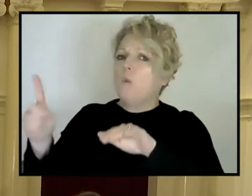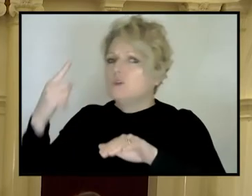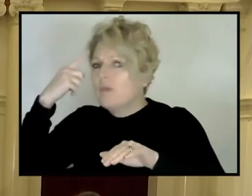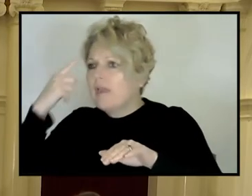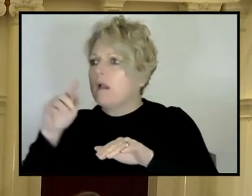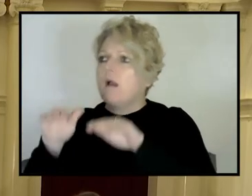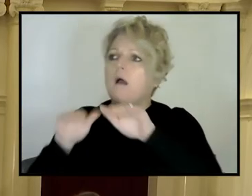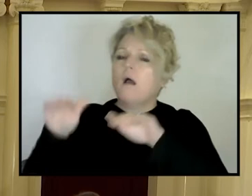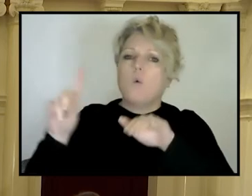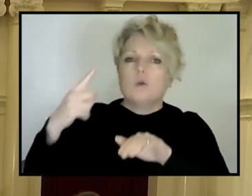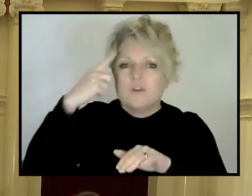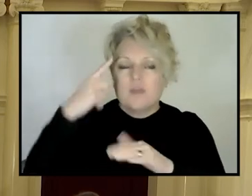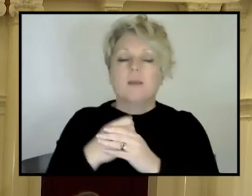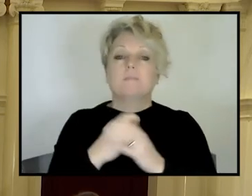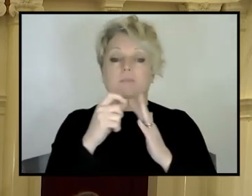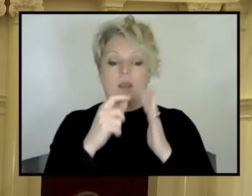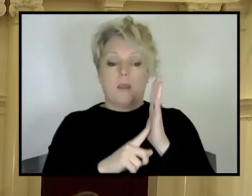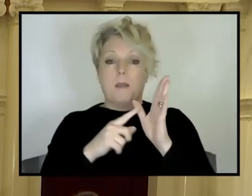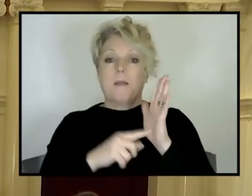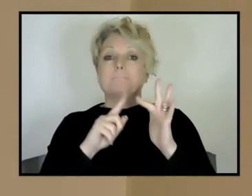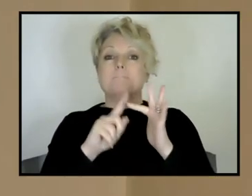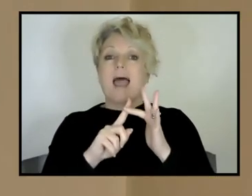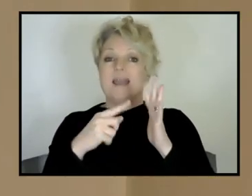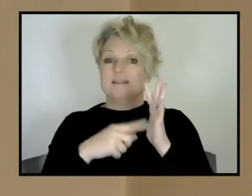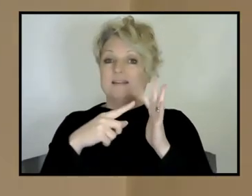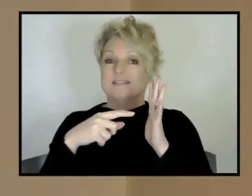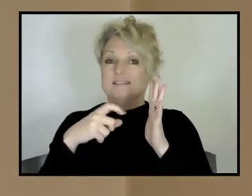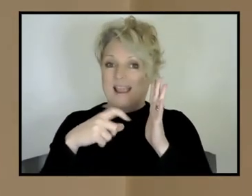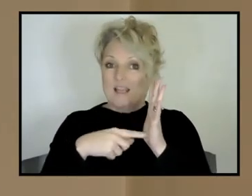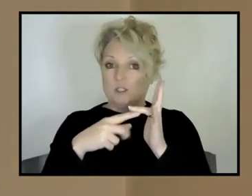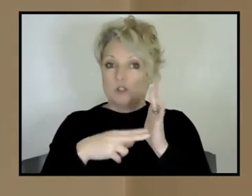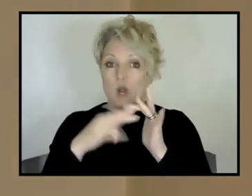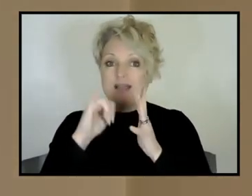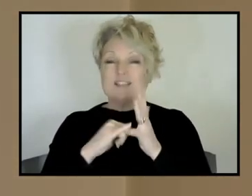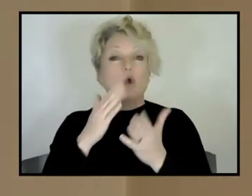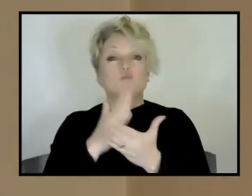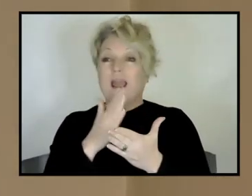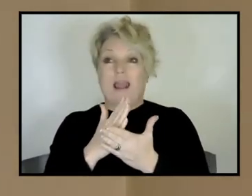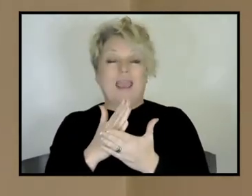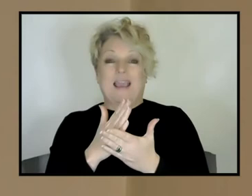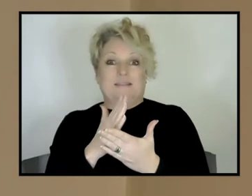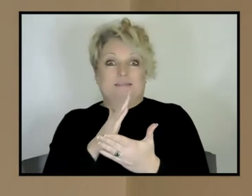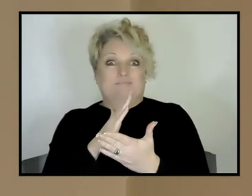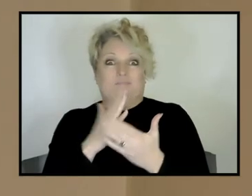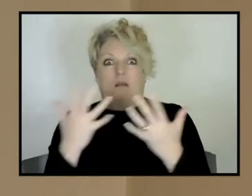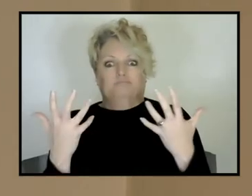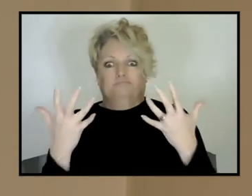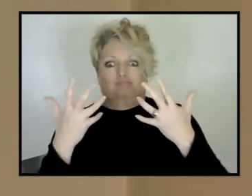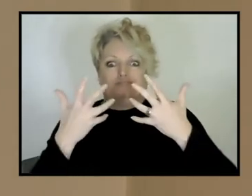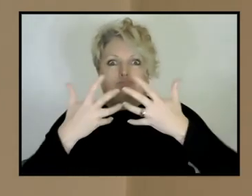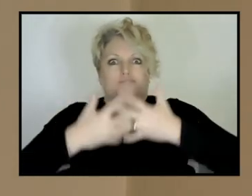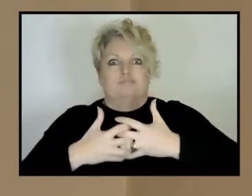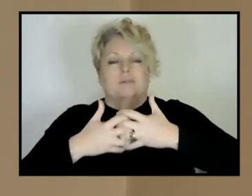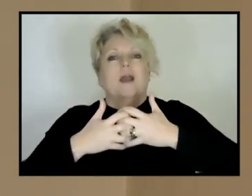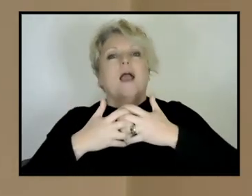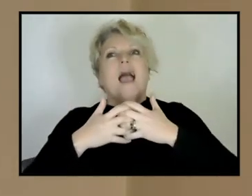idea of plate tectonics is this, the, the most interdisciplinary thing that there is really, because it does tie everything together in such a elegant,